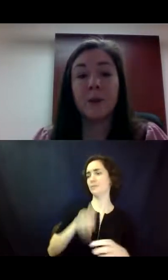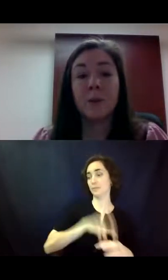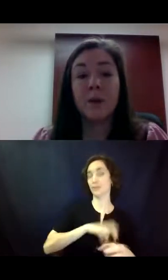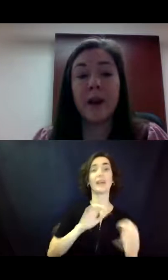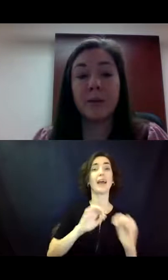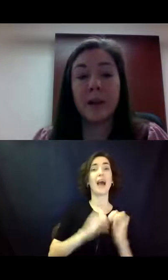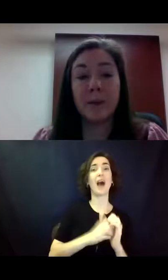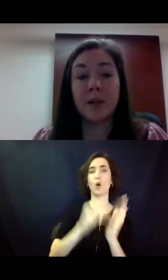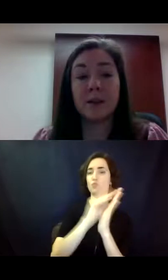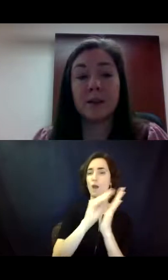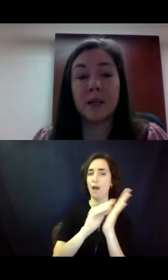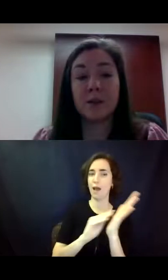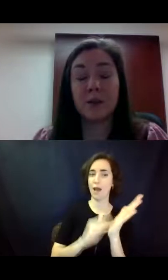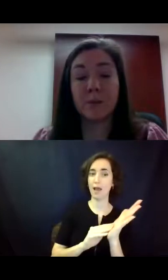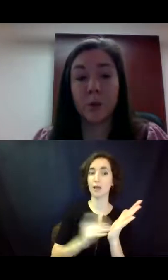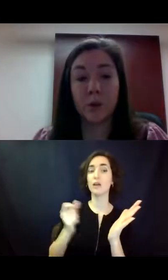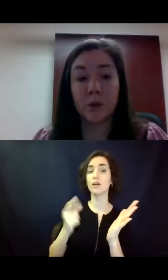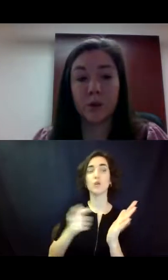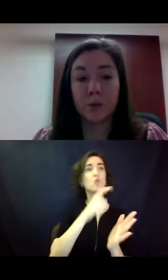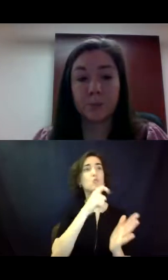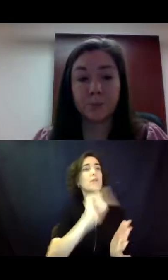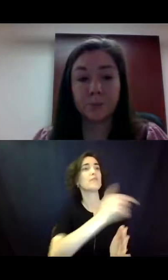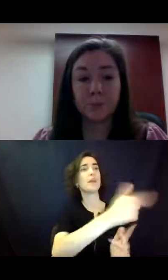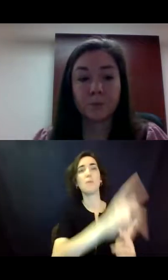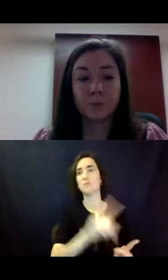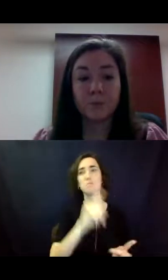without naming a success or supporters.